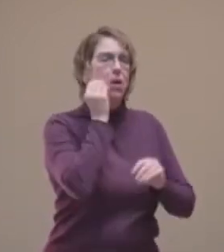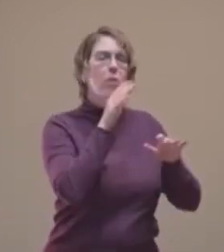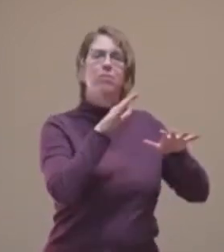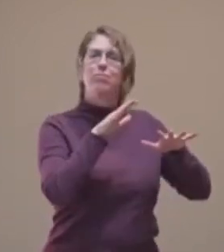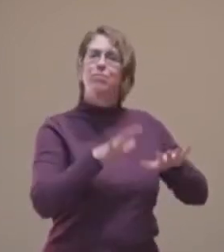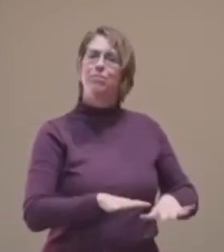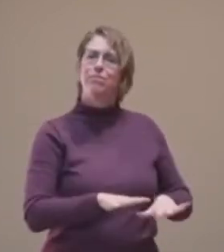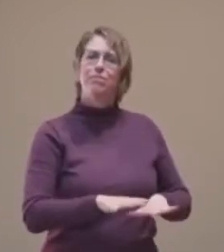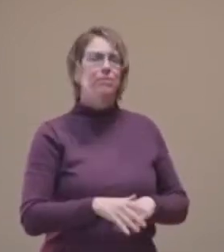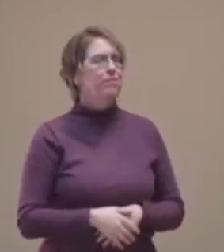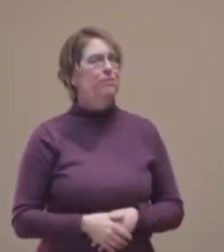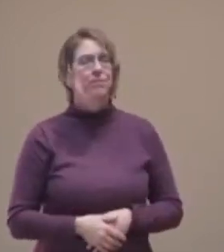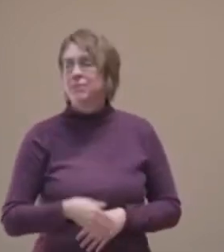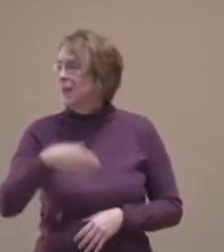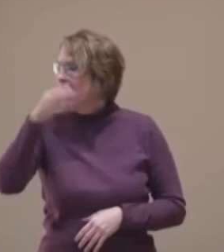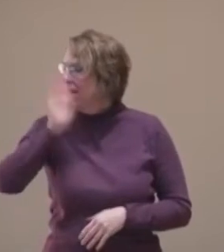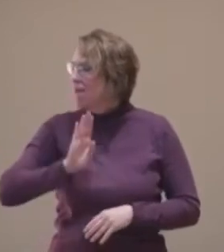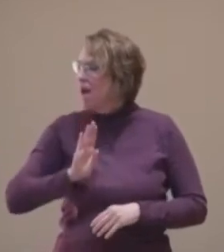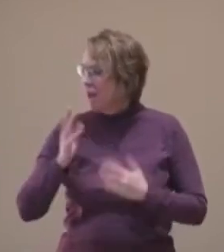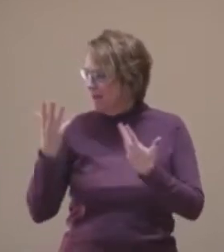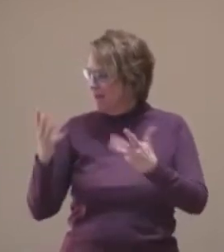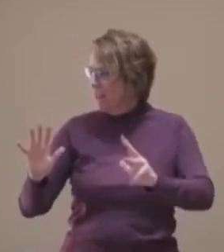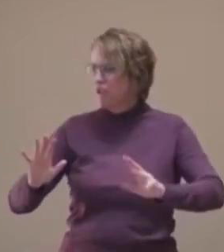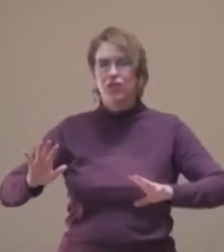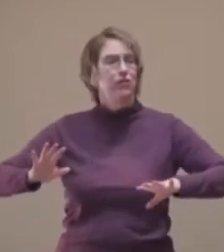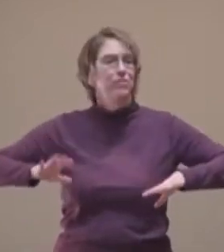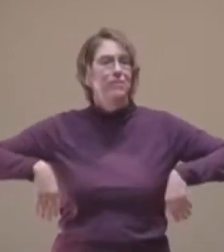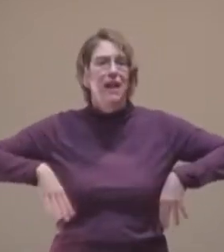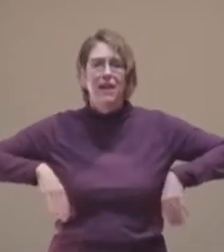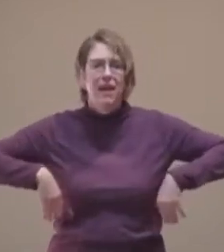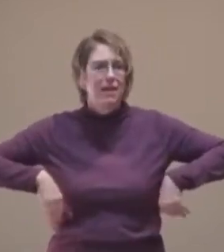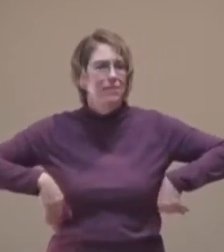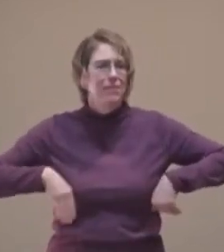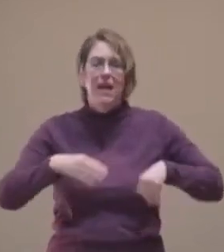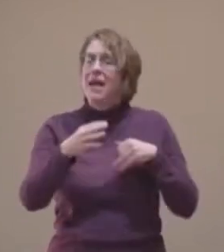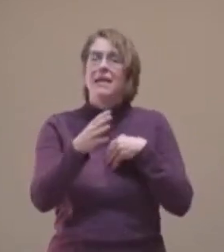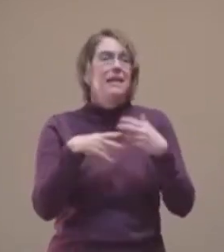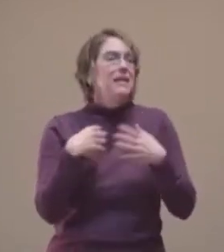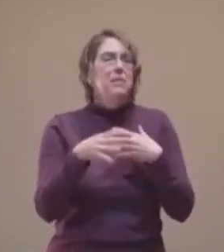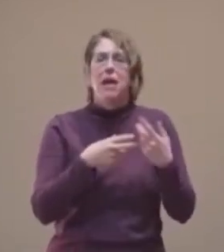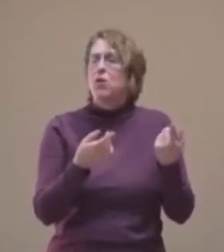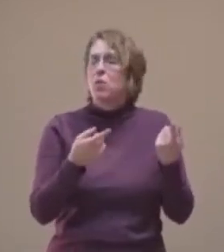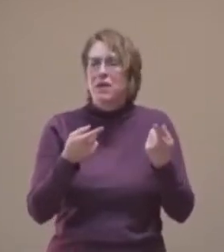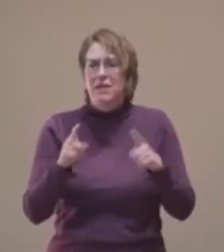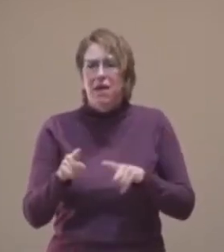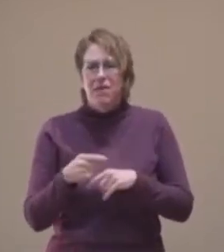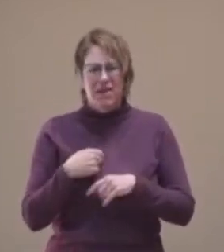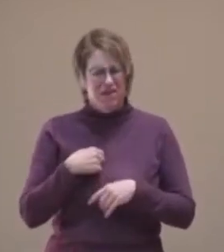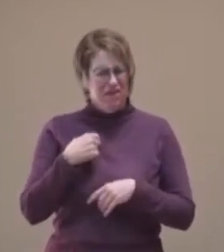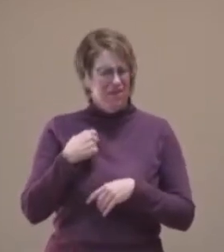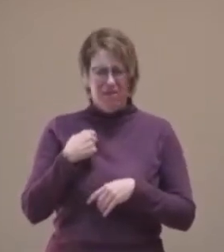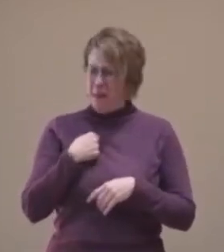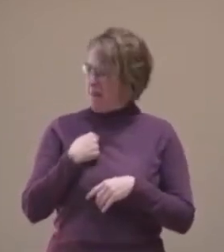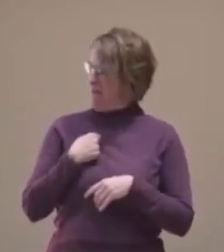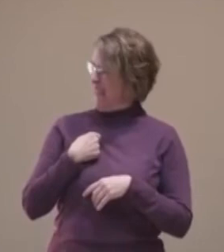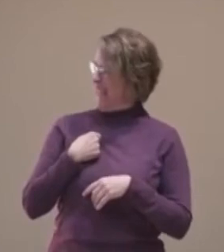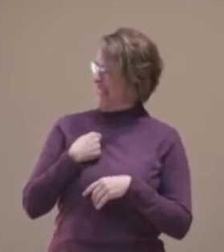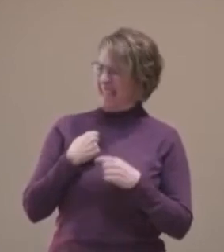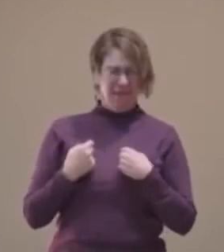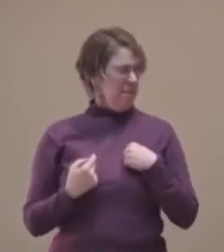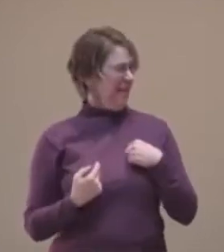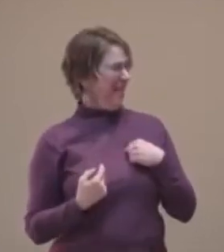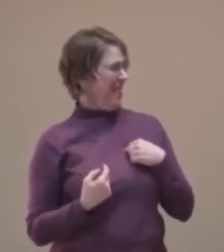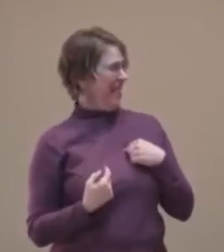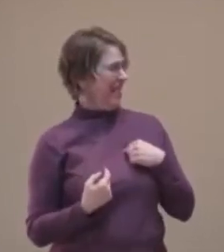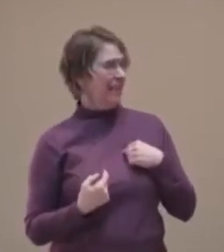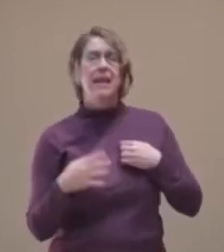God is not finished with you yet. It doesn't matter what you've done or whether you think you deserve it or not or what you carry